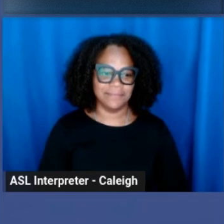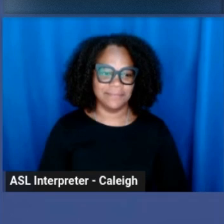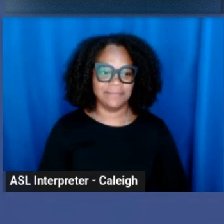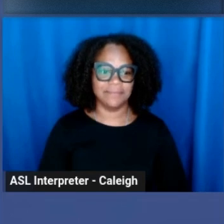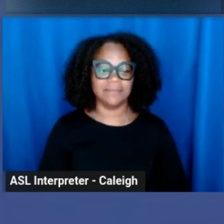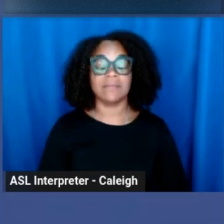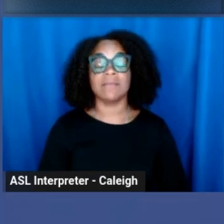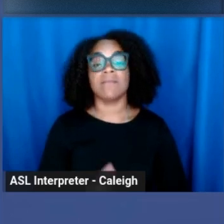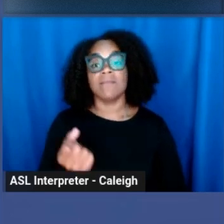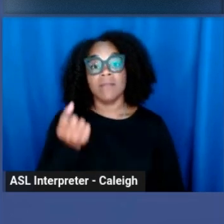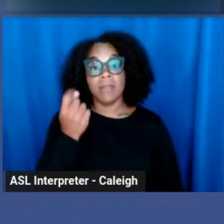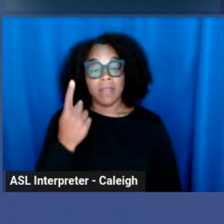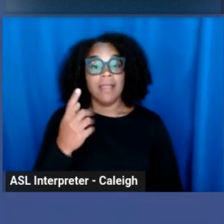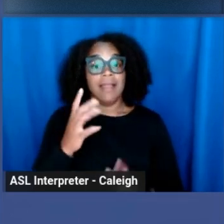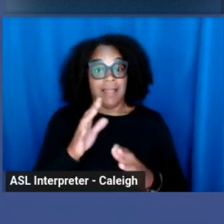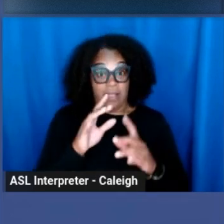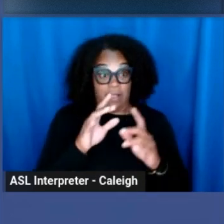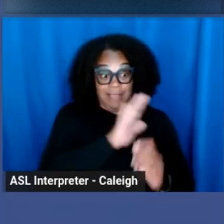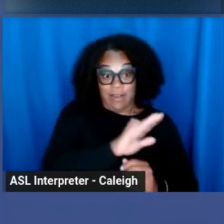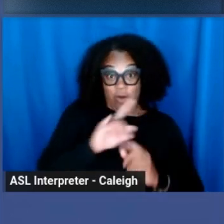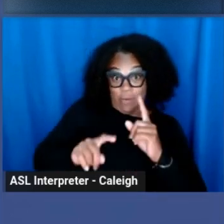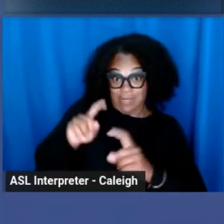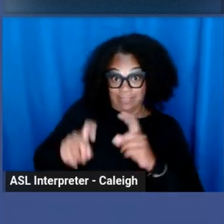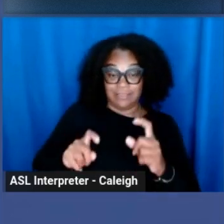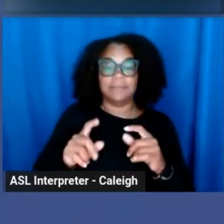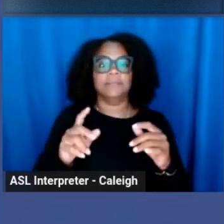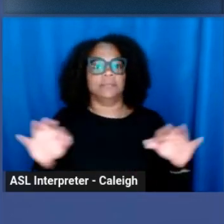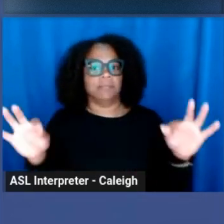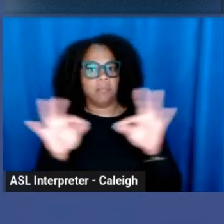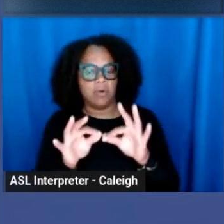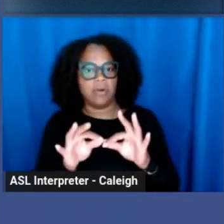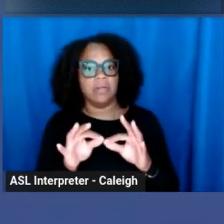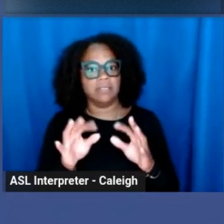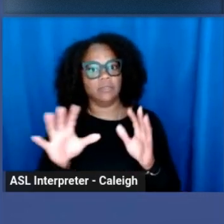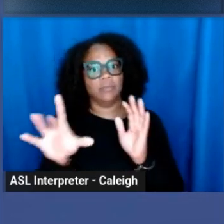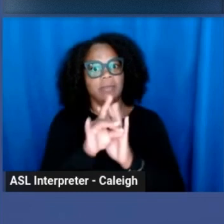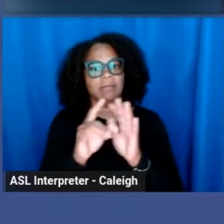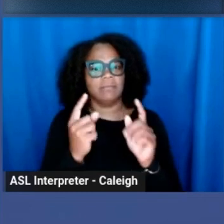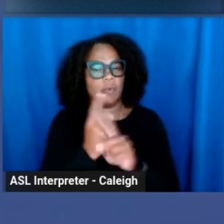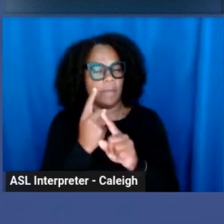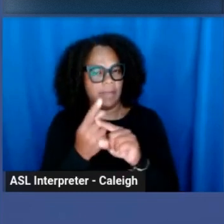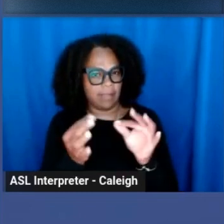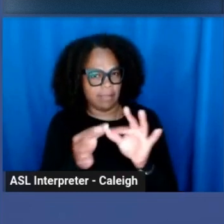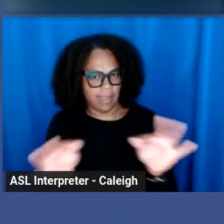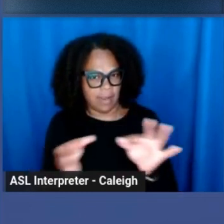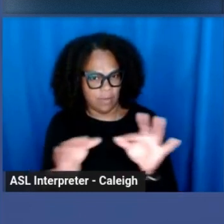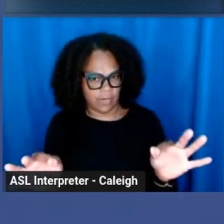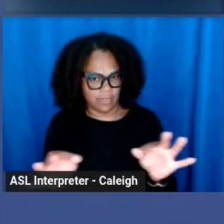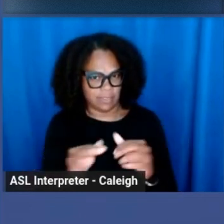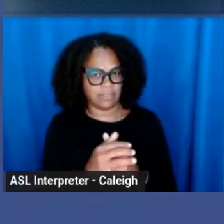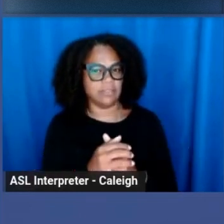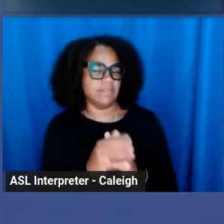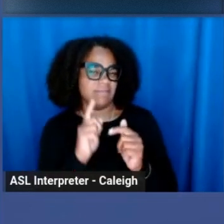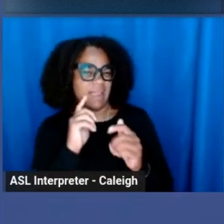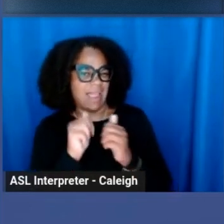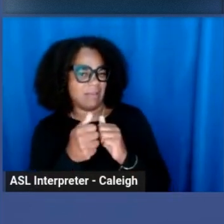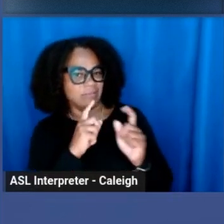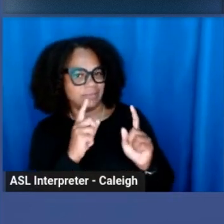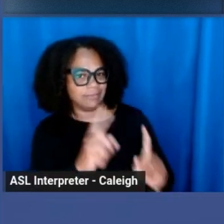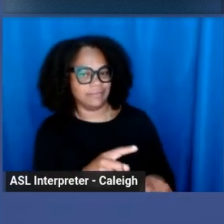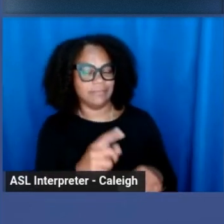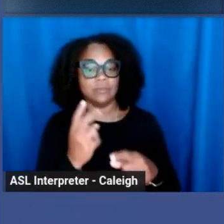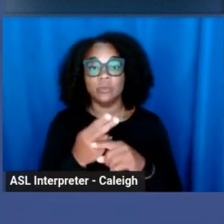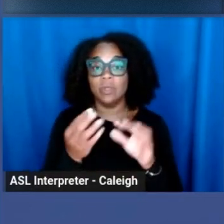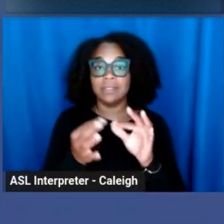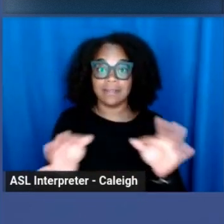Now, when it comes to the questions, it is really important that you choose appropriate language when asking and answering them. You want to use